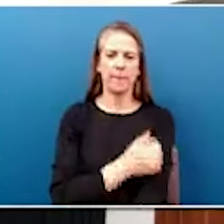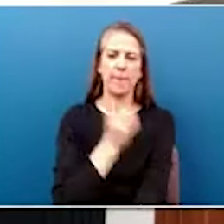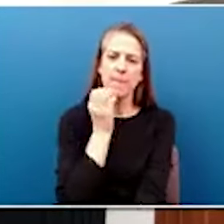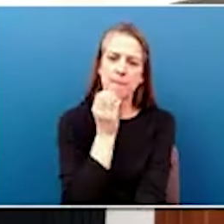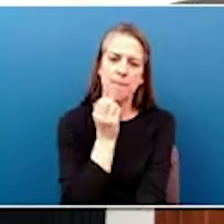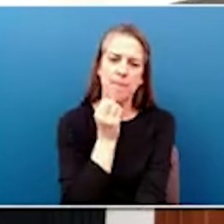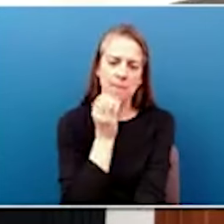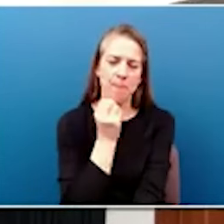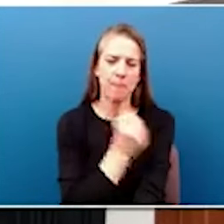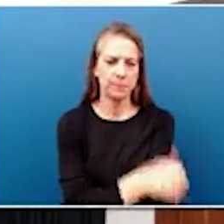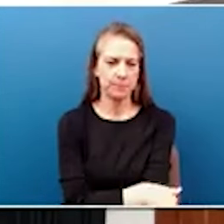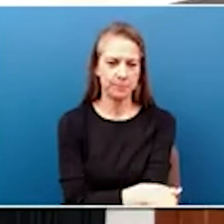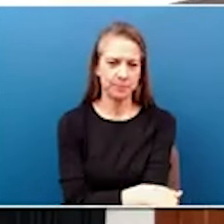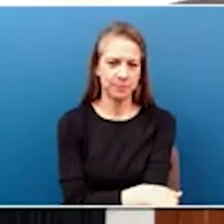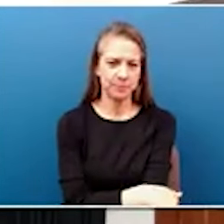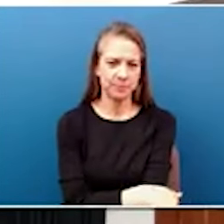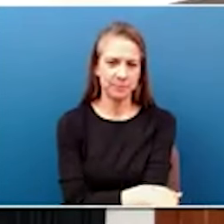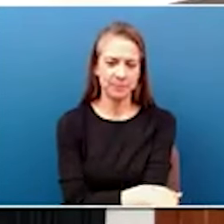Congratulations.